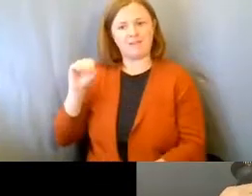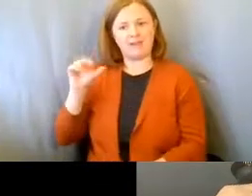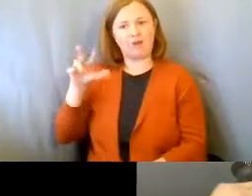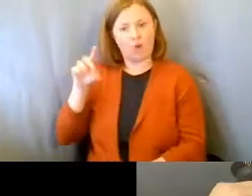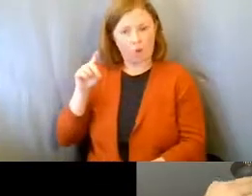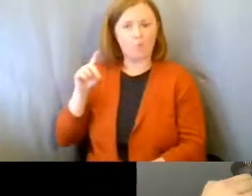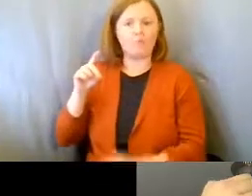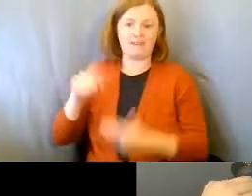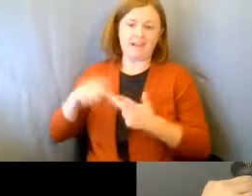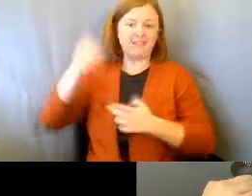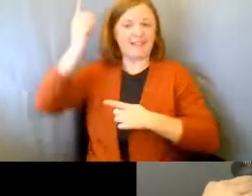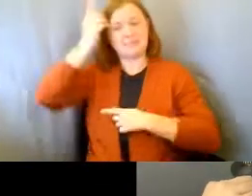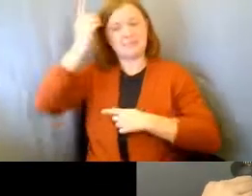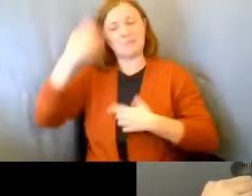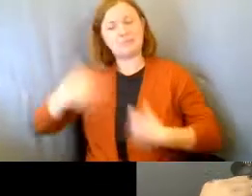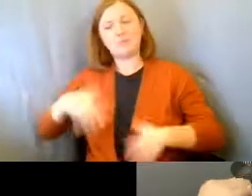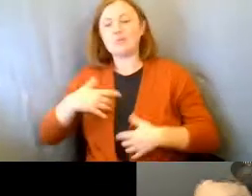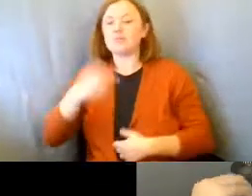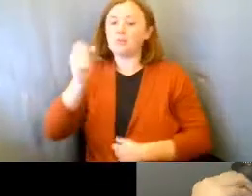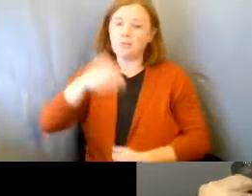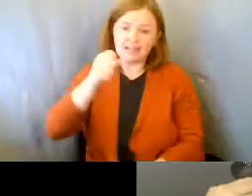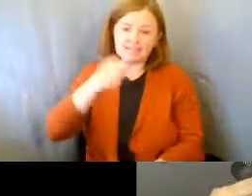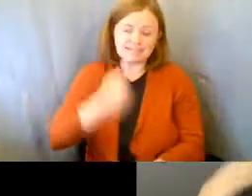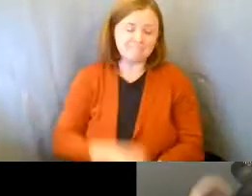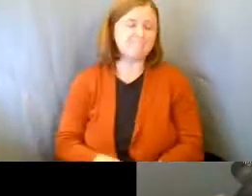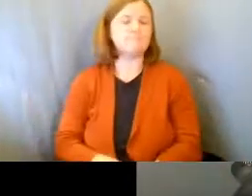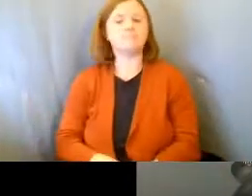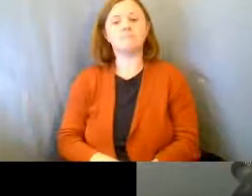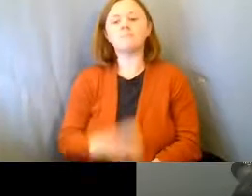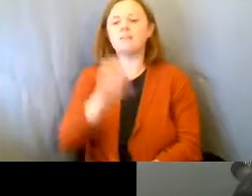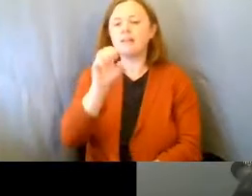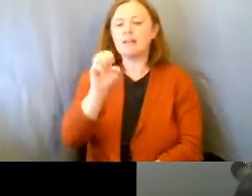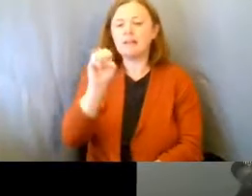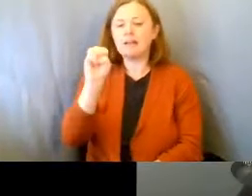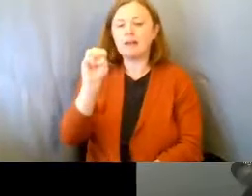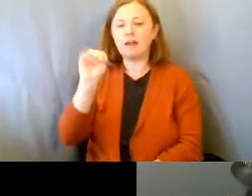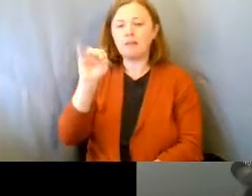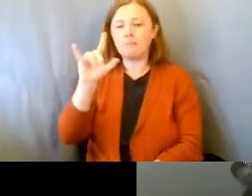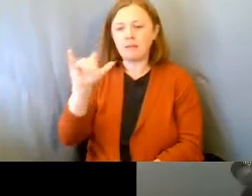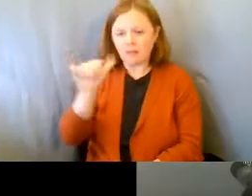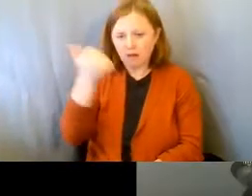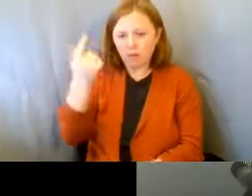disease. So, yeah, definitely. Emily, was there another question?